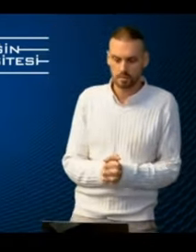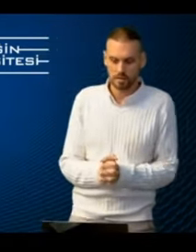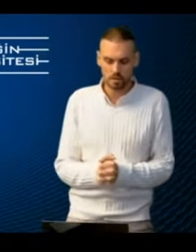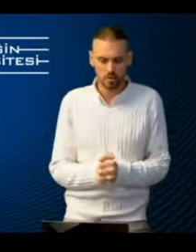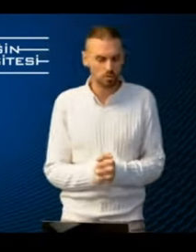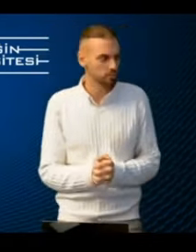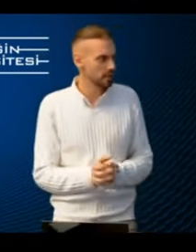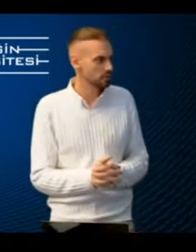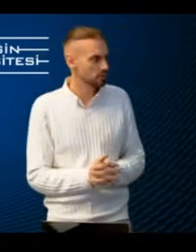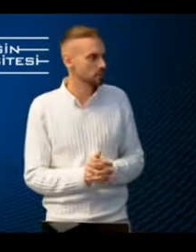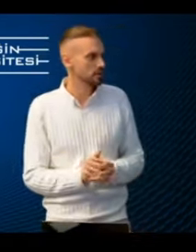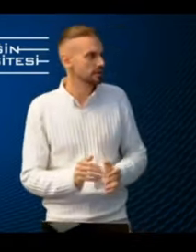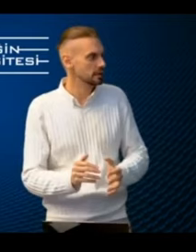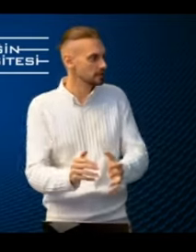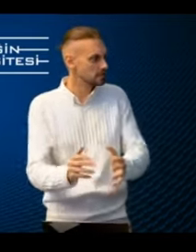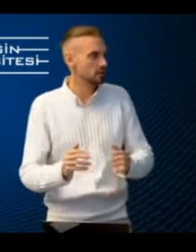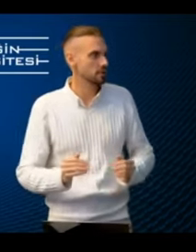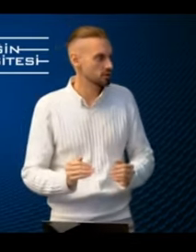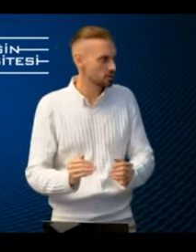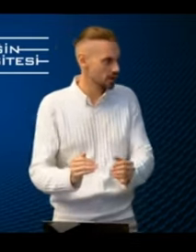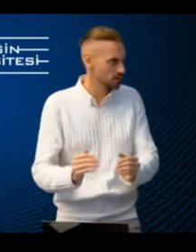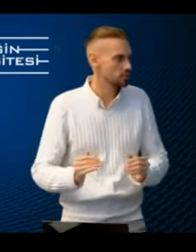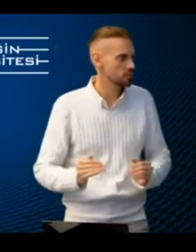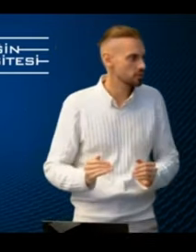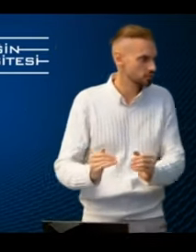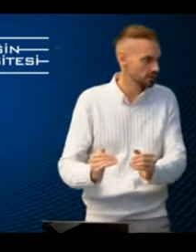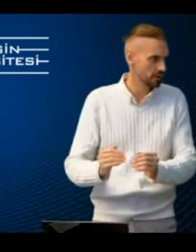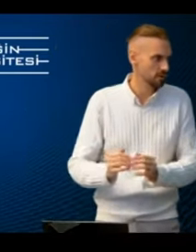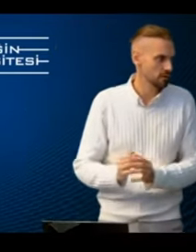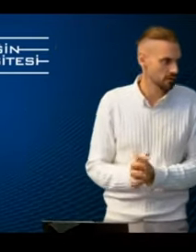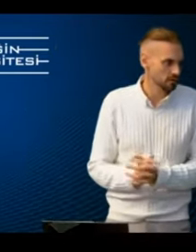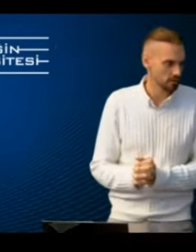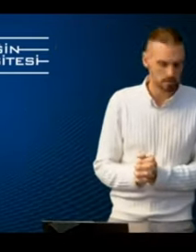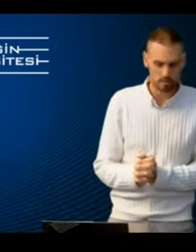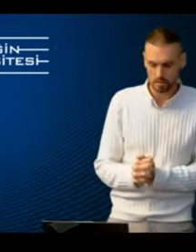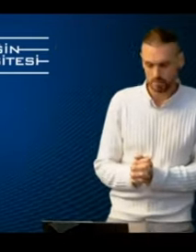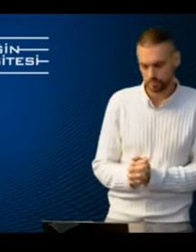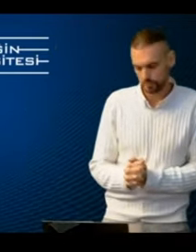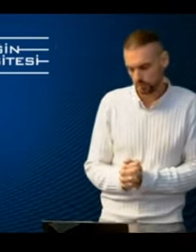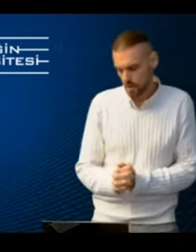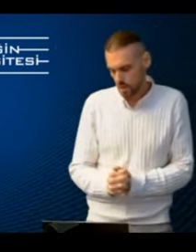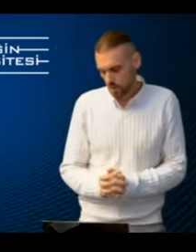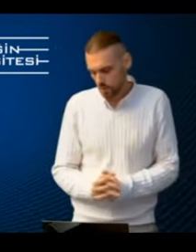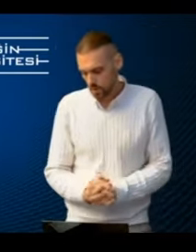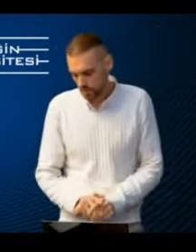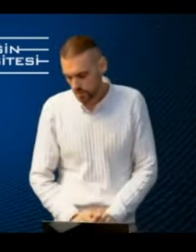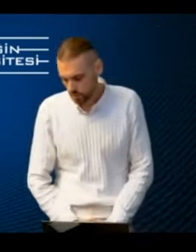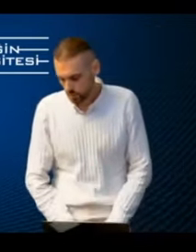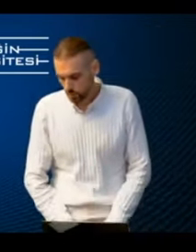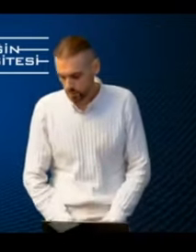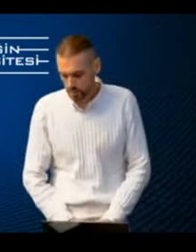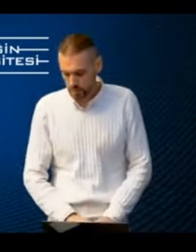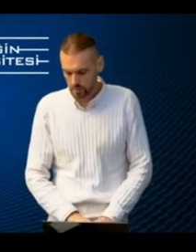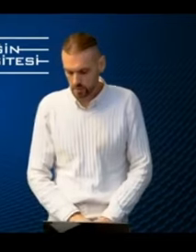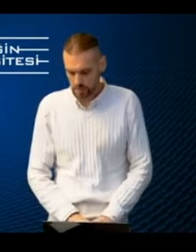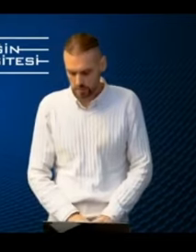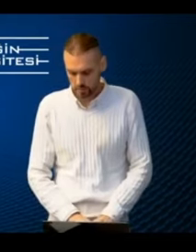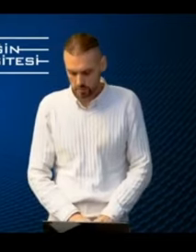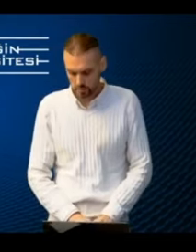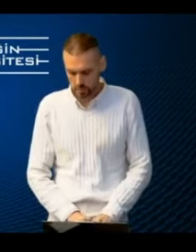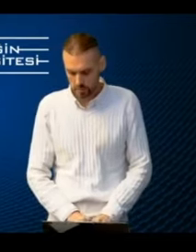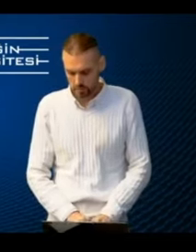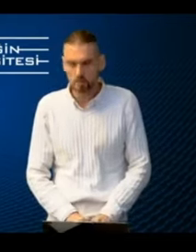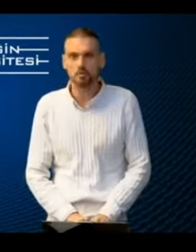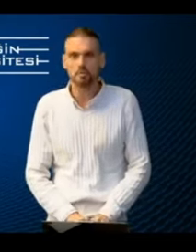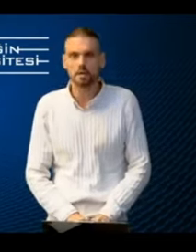they would be able to lead the change from within the industry. For us, it's very important that the